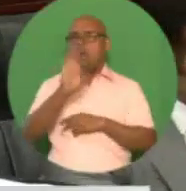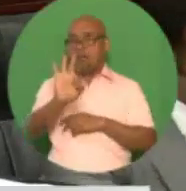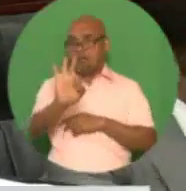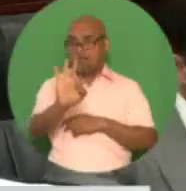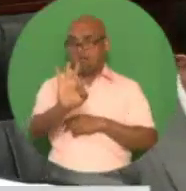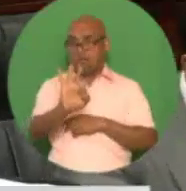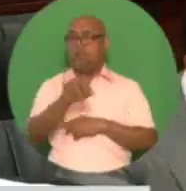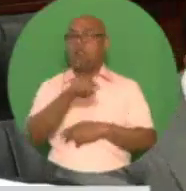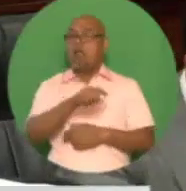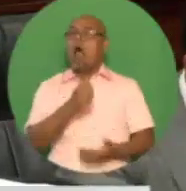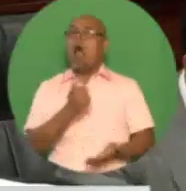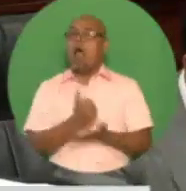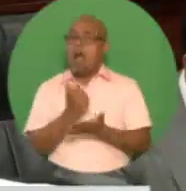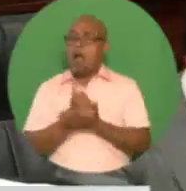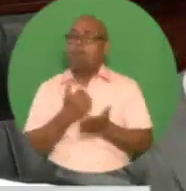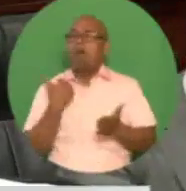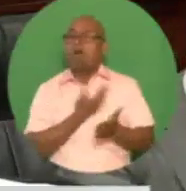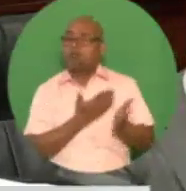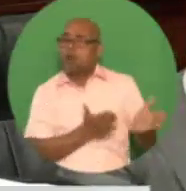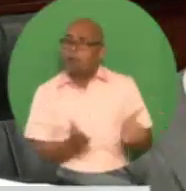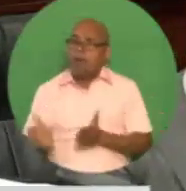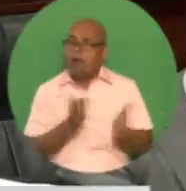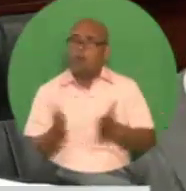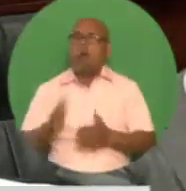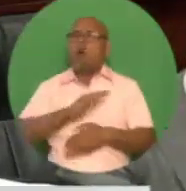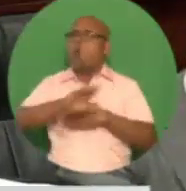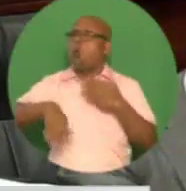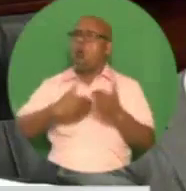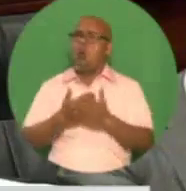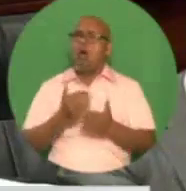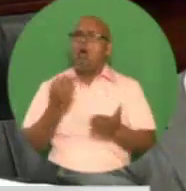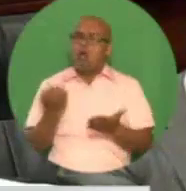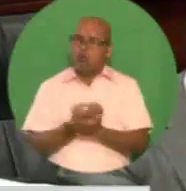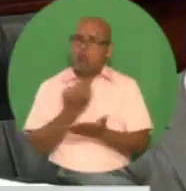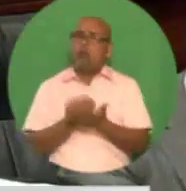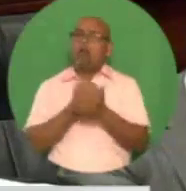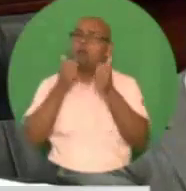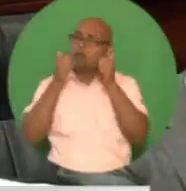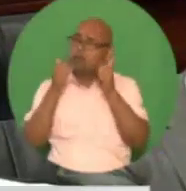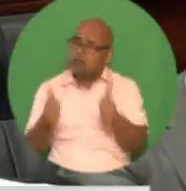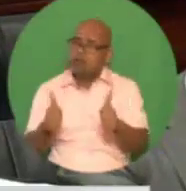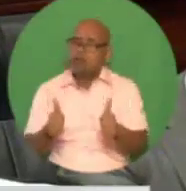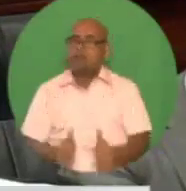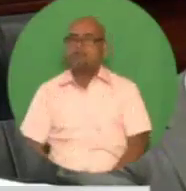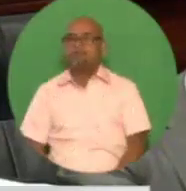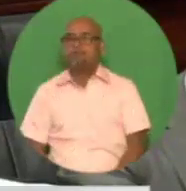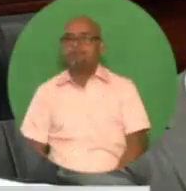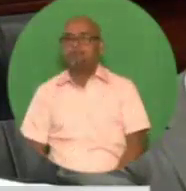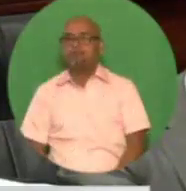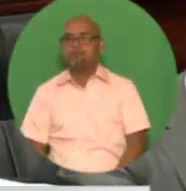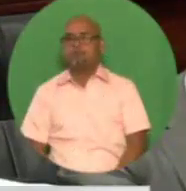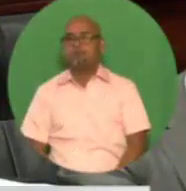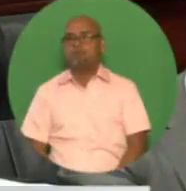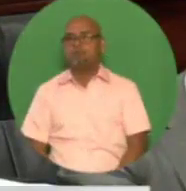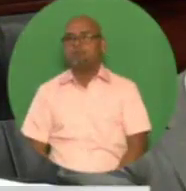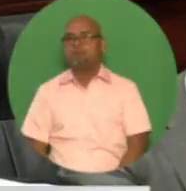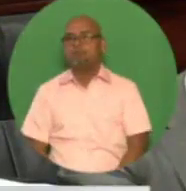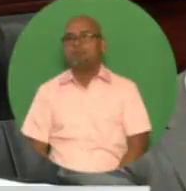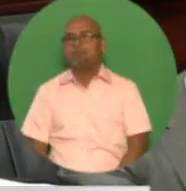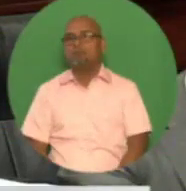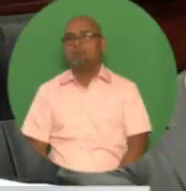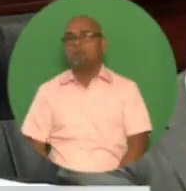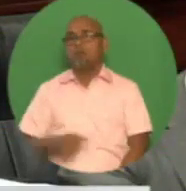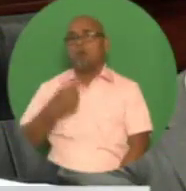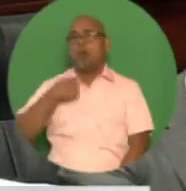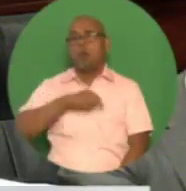capability. In the context of this emerging framework, we have determined that because of the macrofiscal work we have already